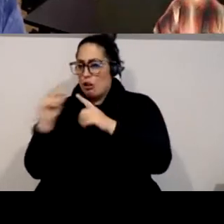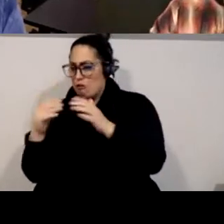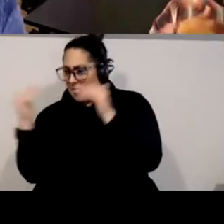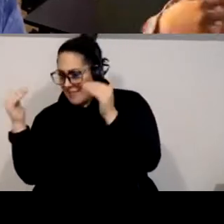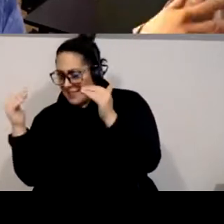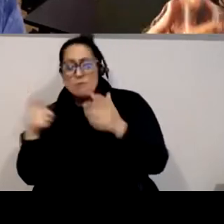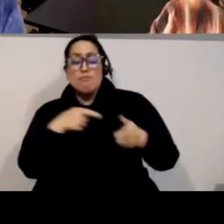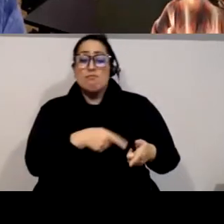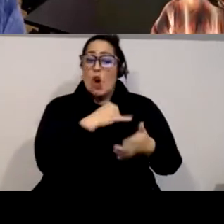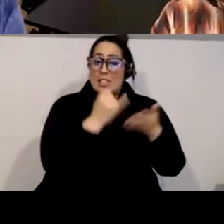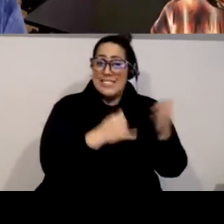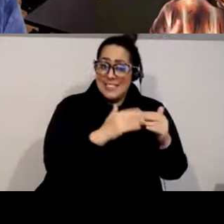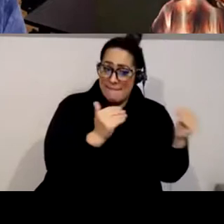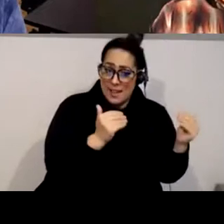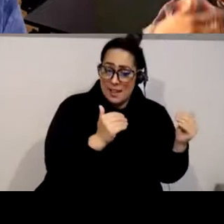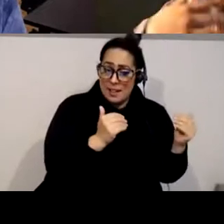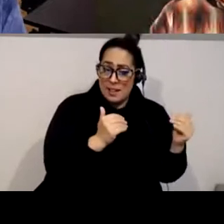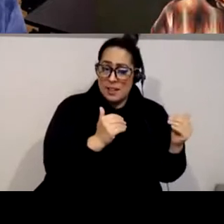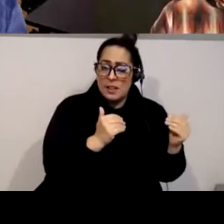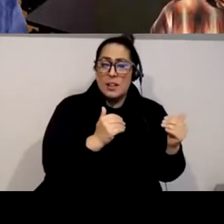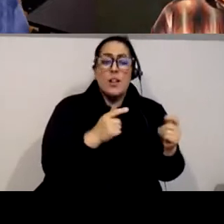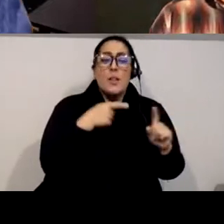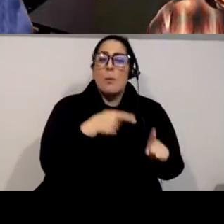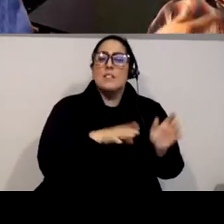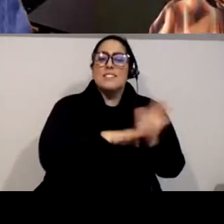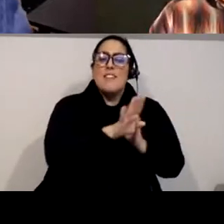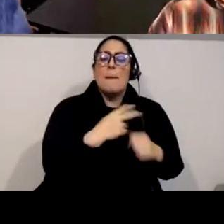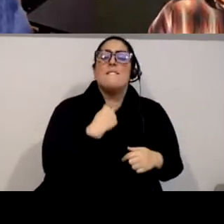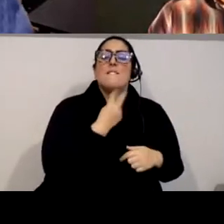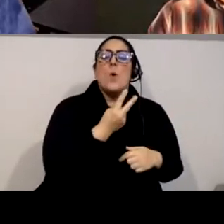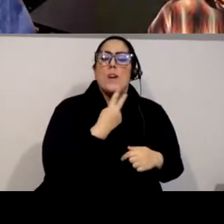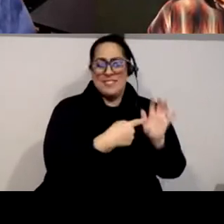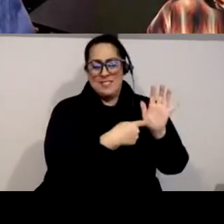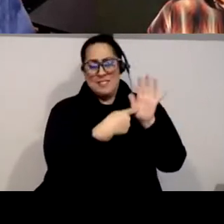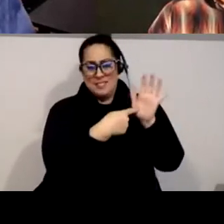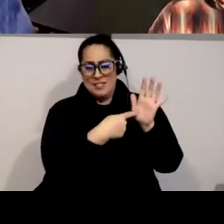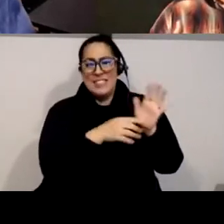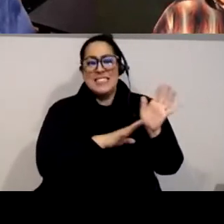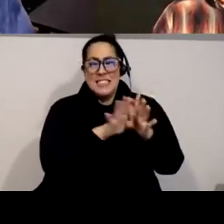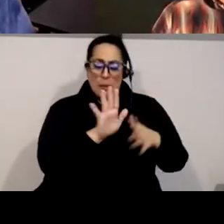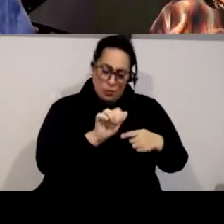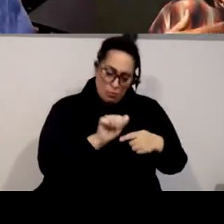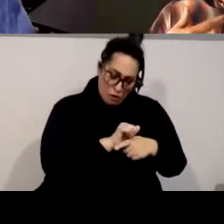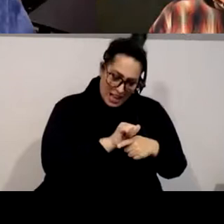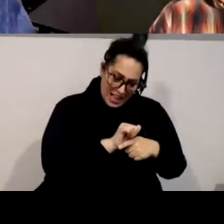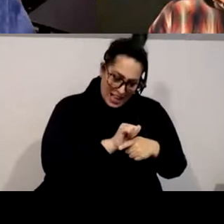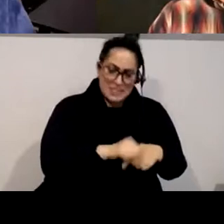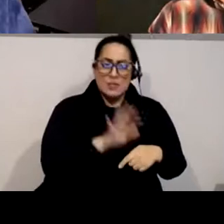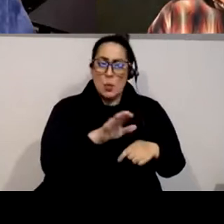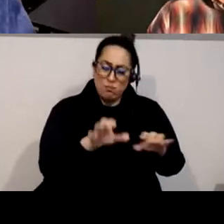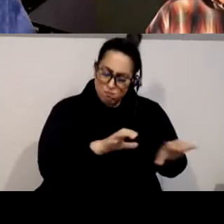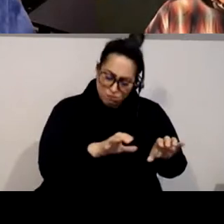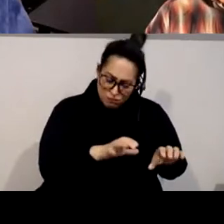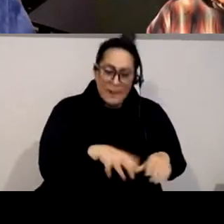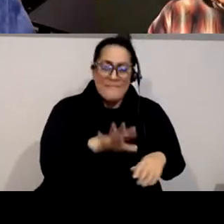level on an artistic level it's about developing your voice it's about developing your practice right it's about finding who it is that